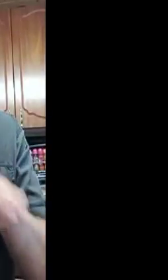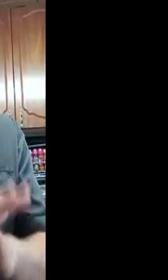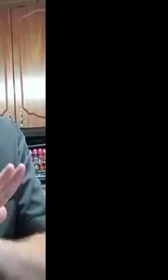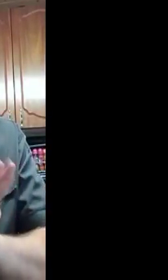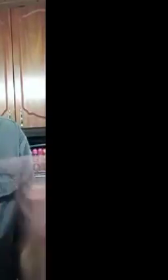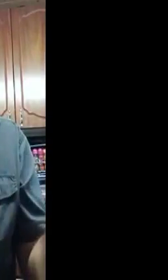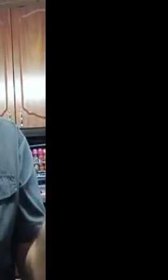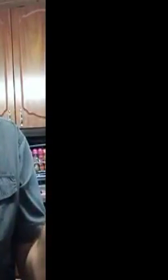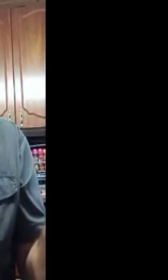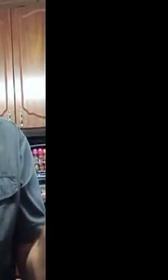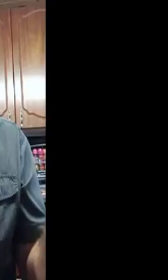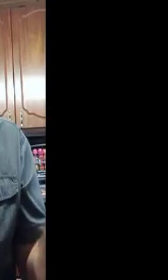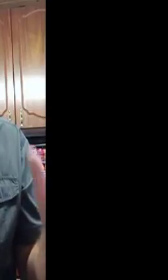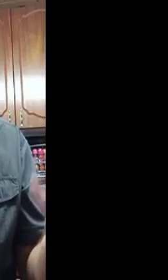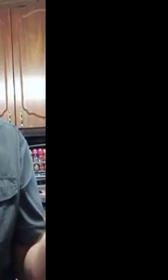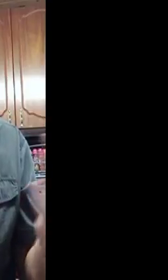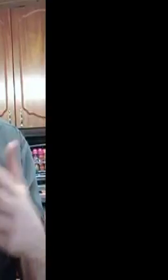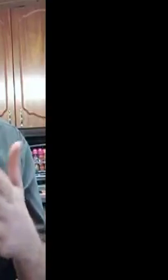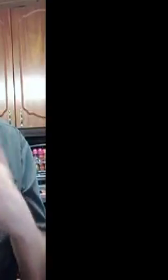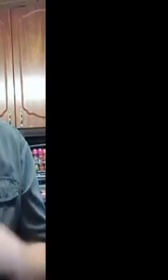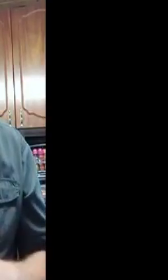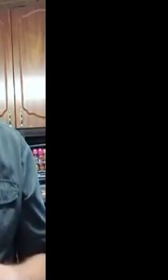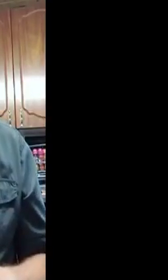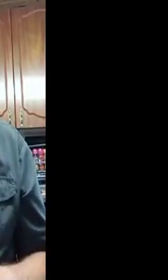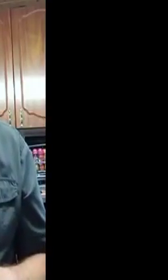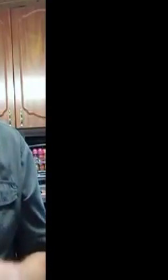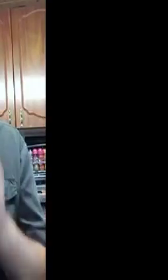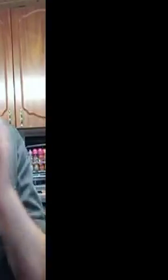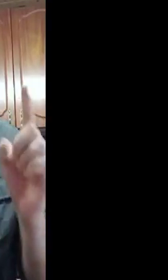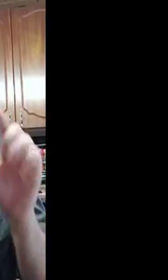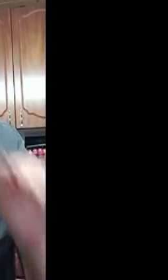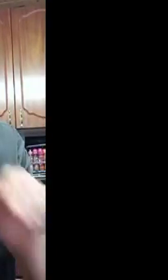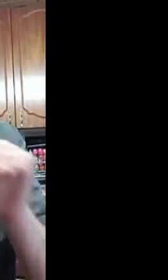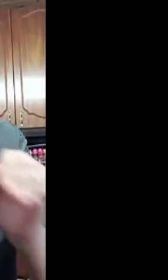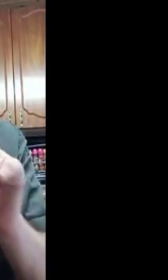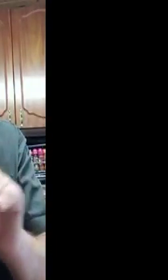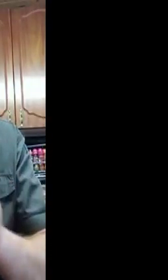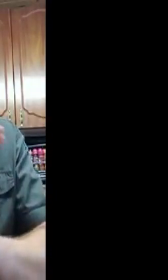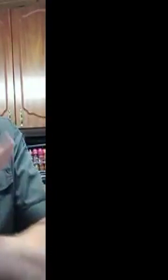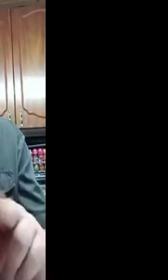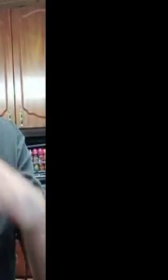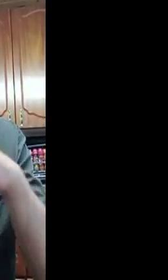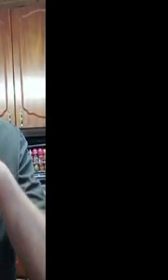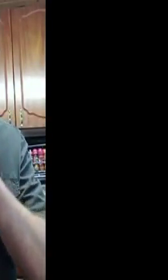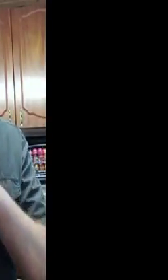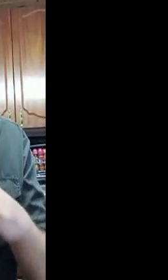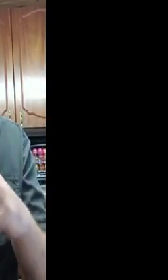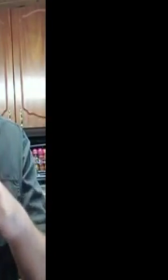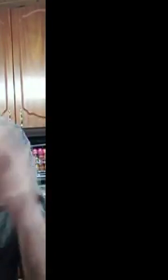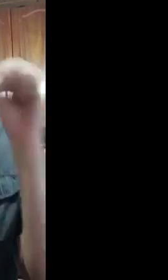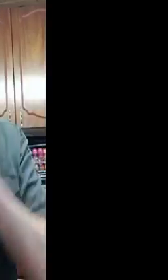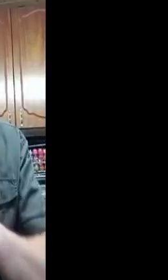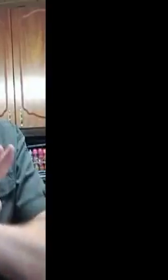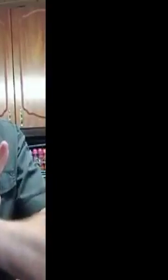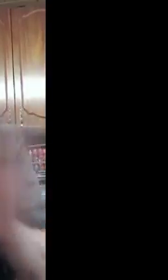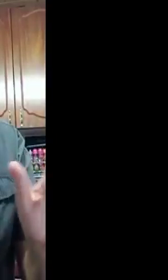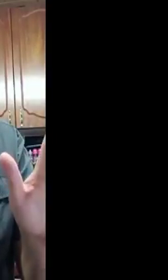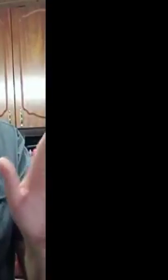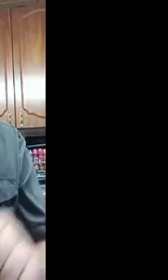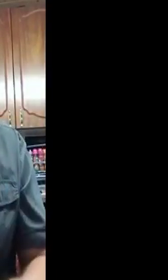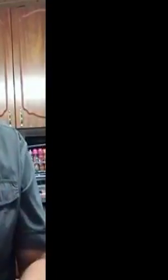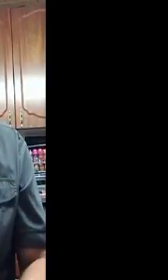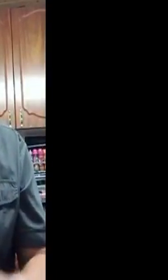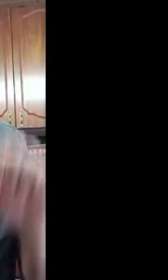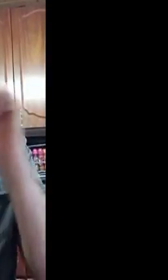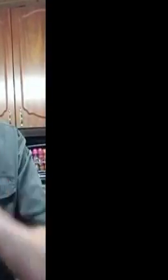primary concern. So, what we are saying to everybody, do not be out in the storm now. Do think that storm is going to move